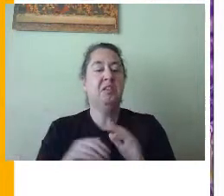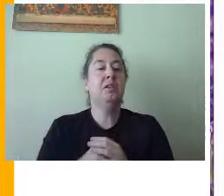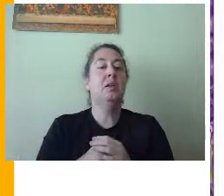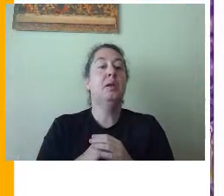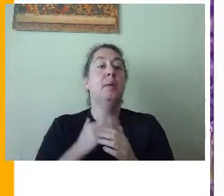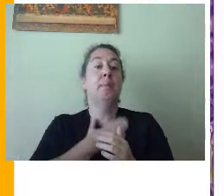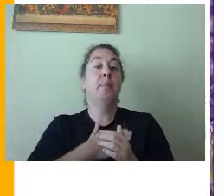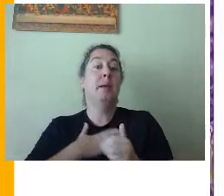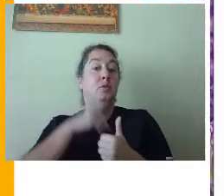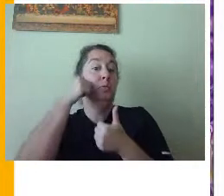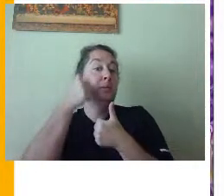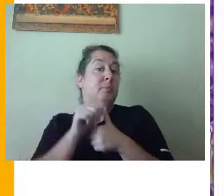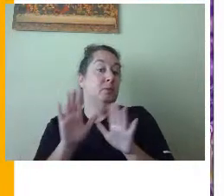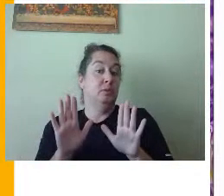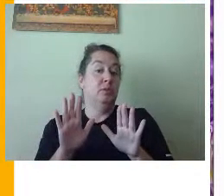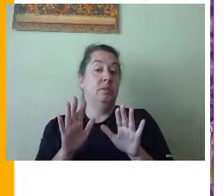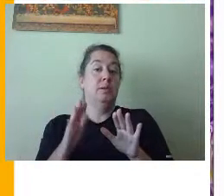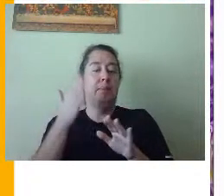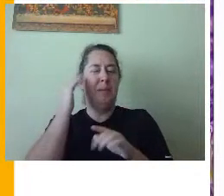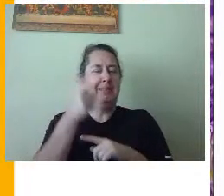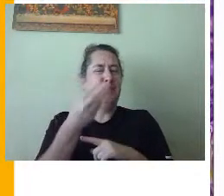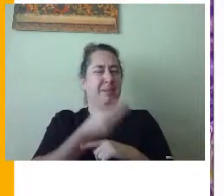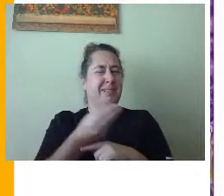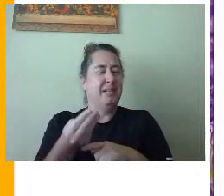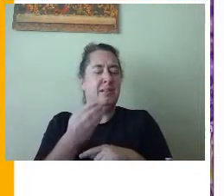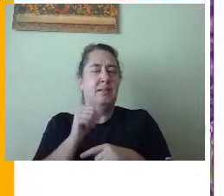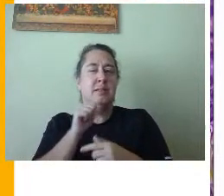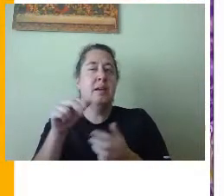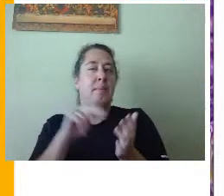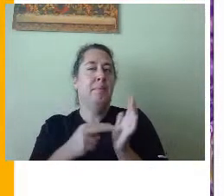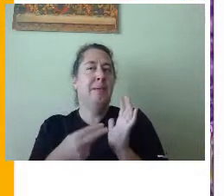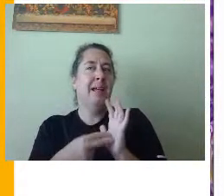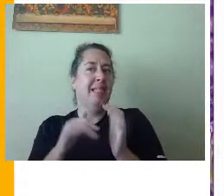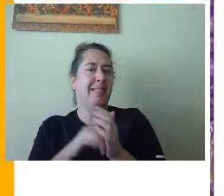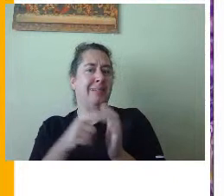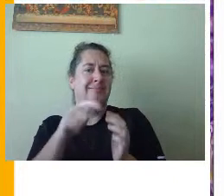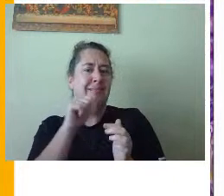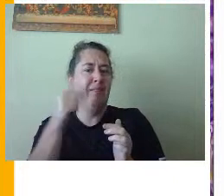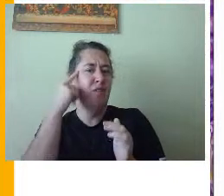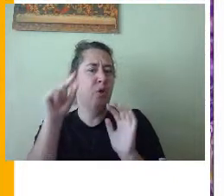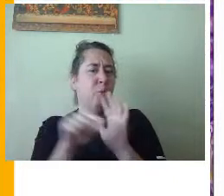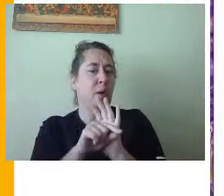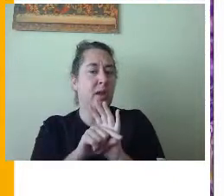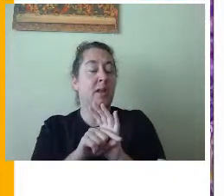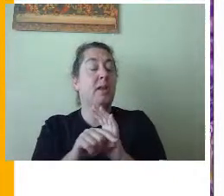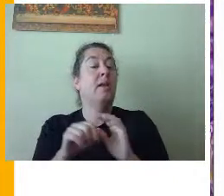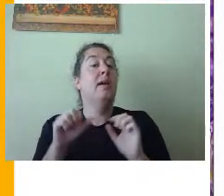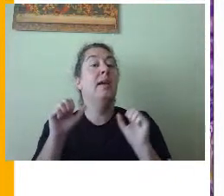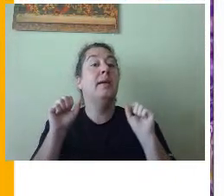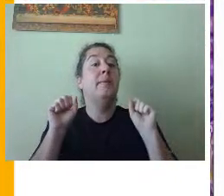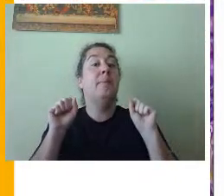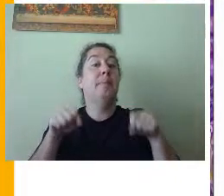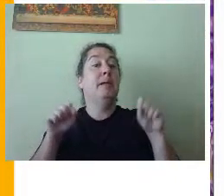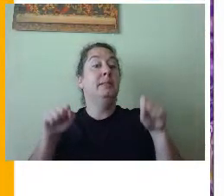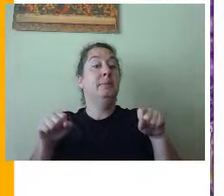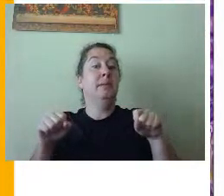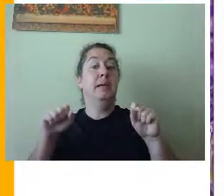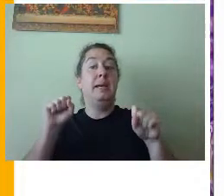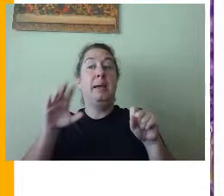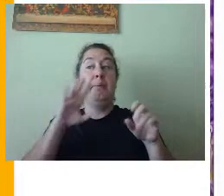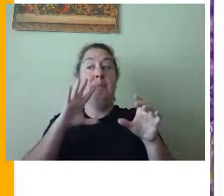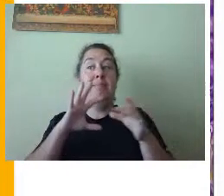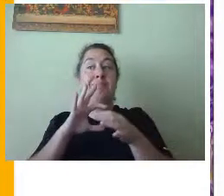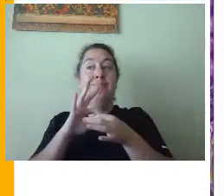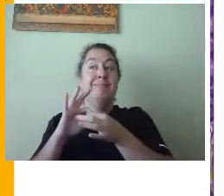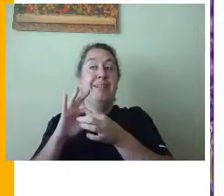Please note that just because it's a material does not mean it's not for a grade. It could mean that it's posted to some sort of